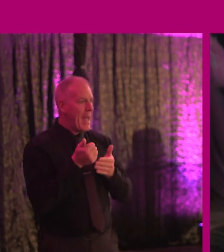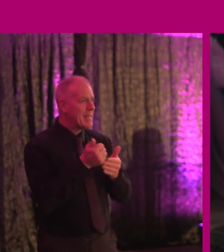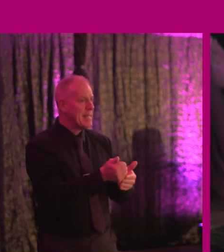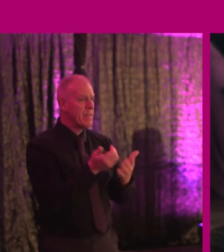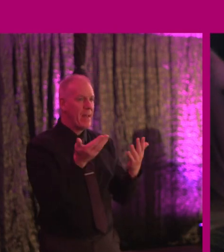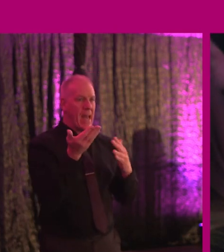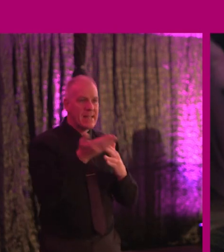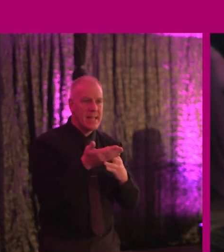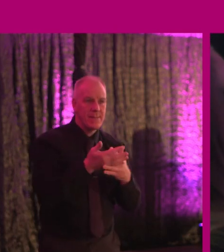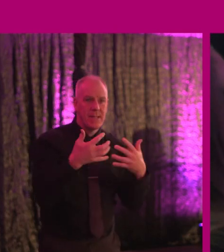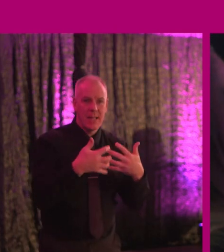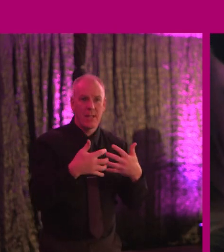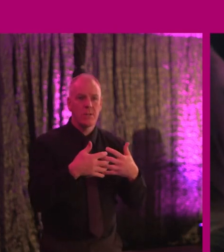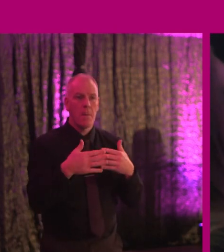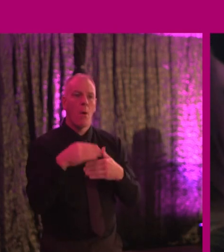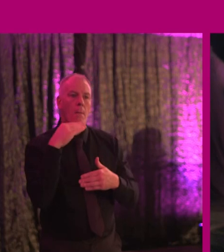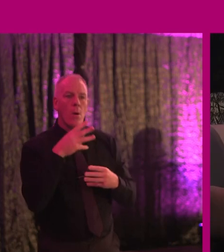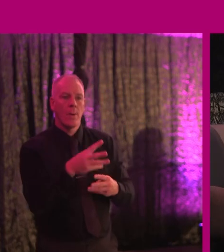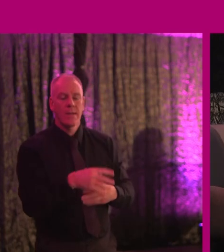technologies in more meaningful ways.